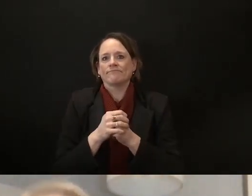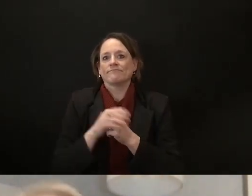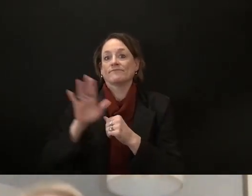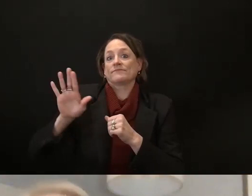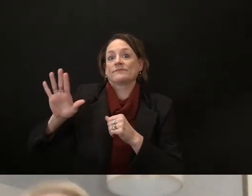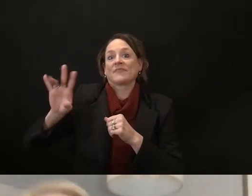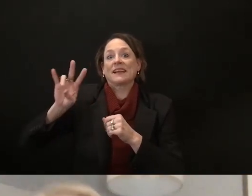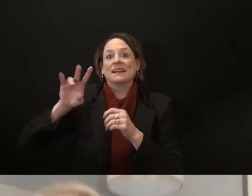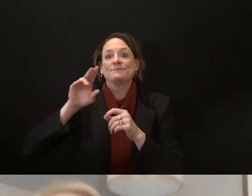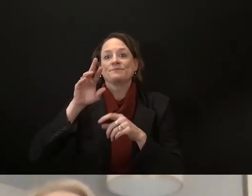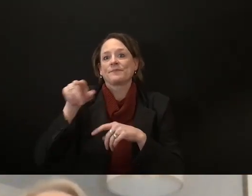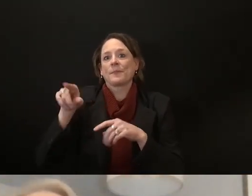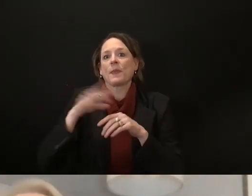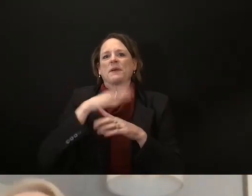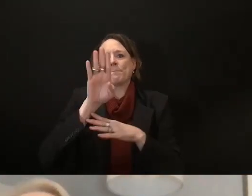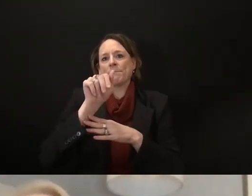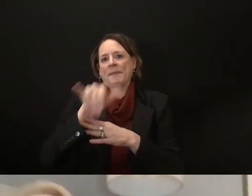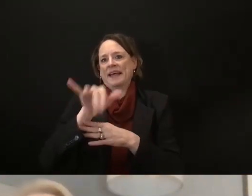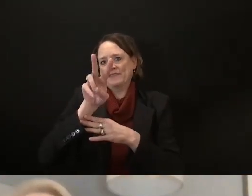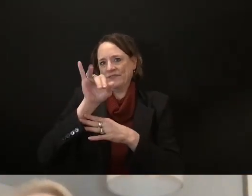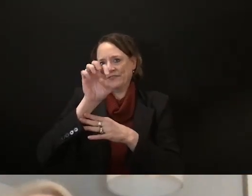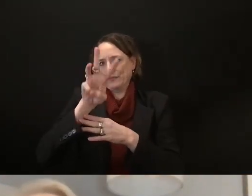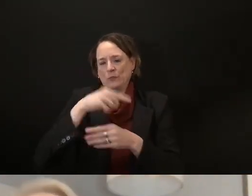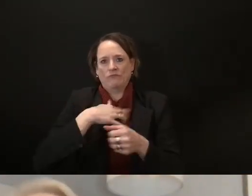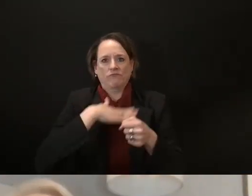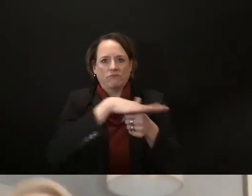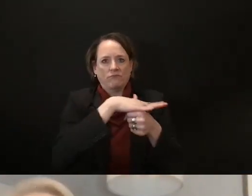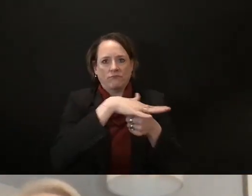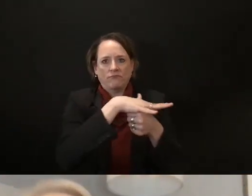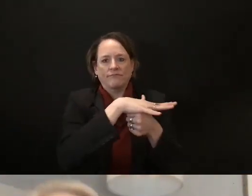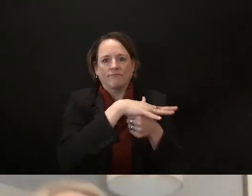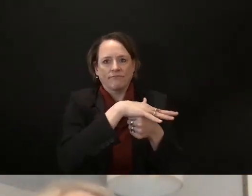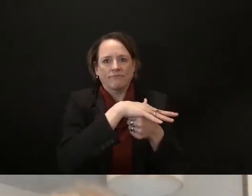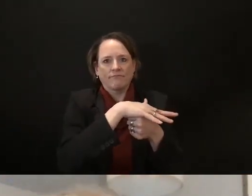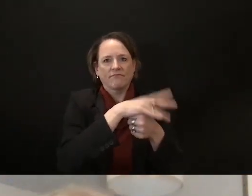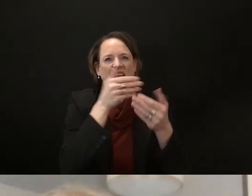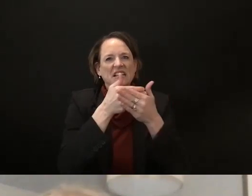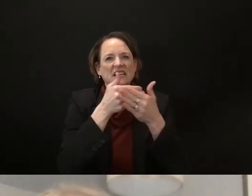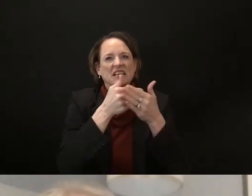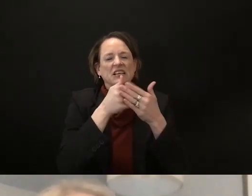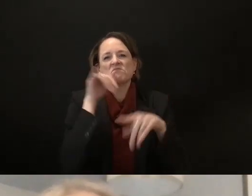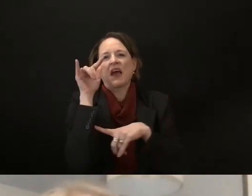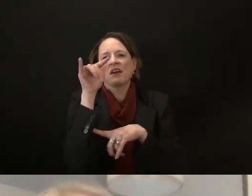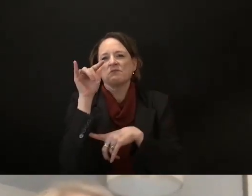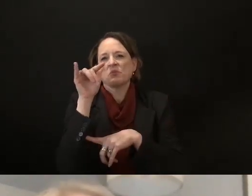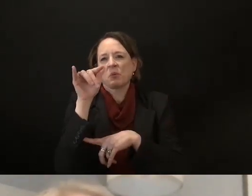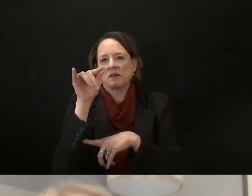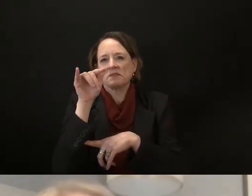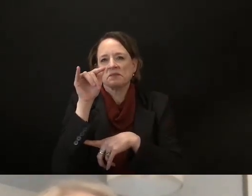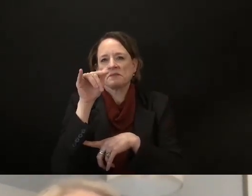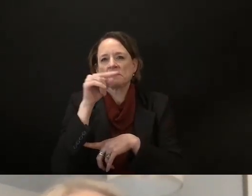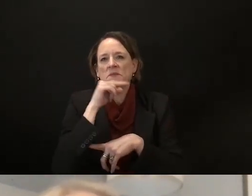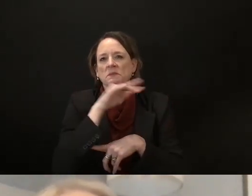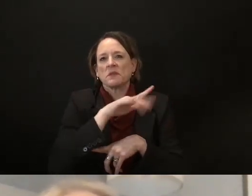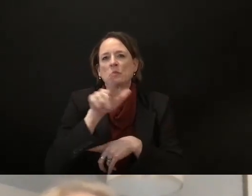area uh the the southern part of bayview area going out west towards airport out to about 27th street 35th street along the